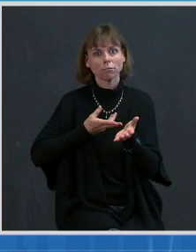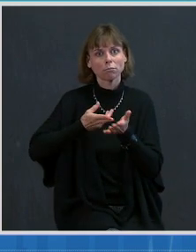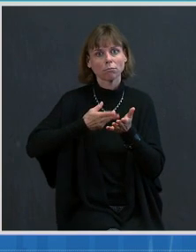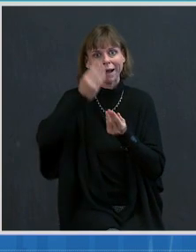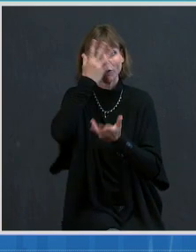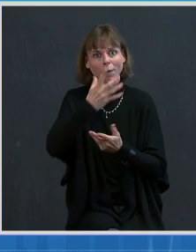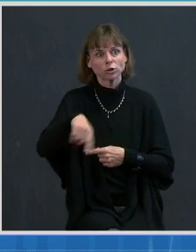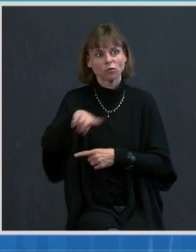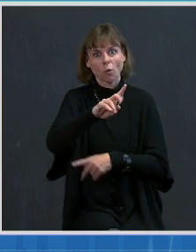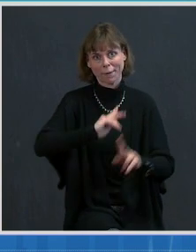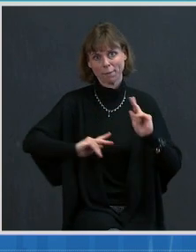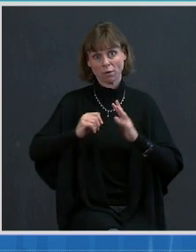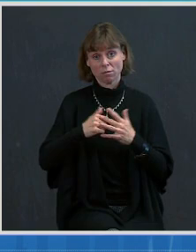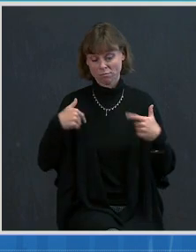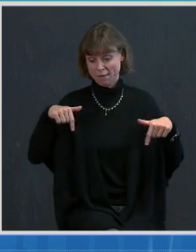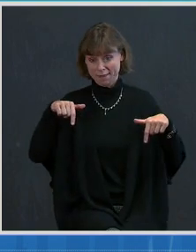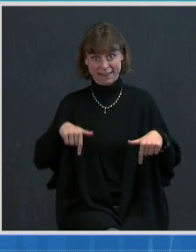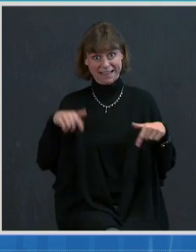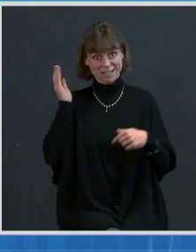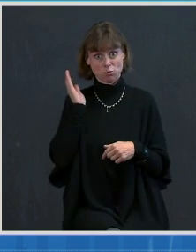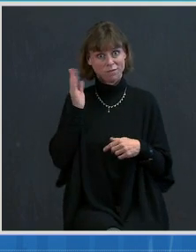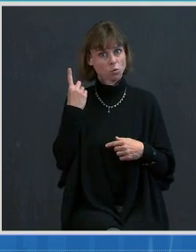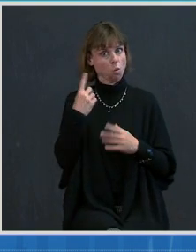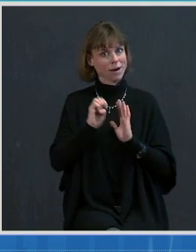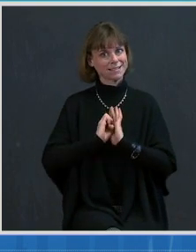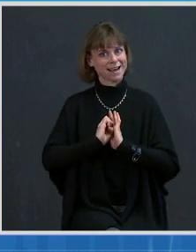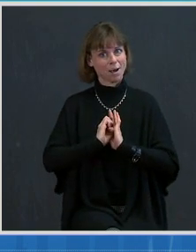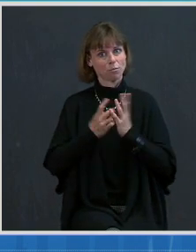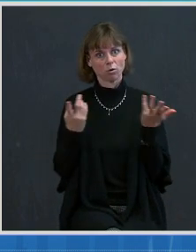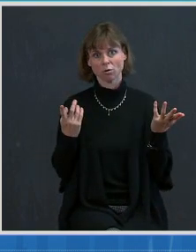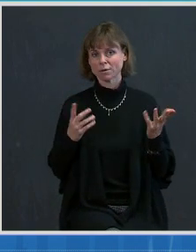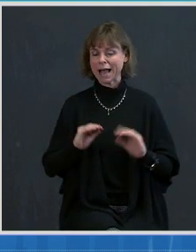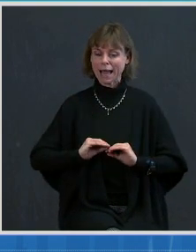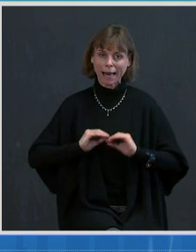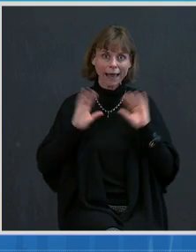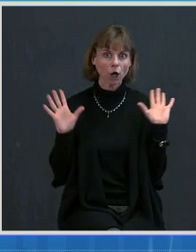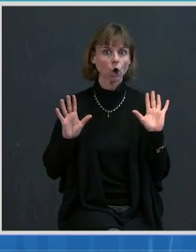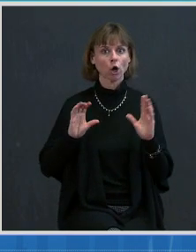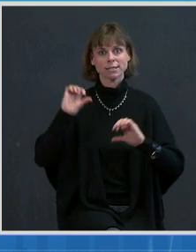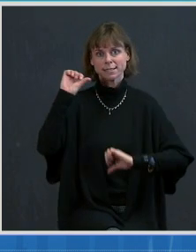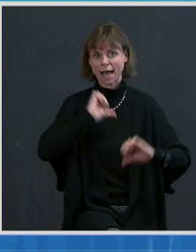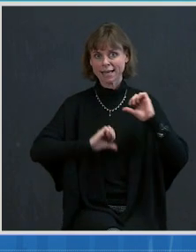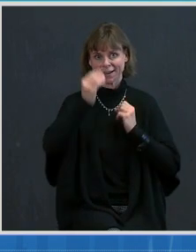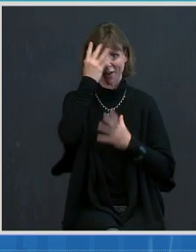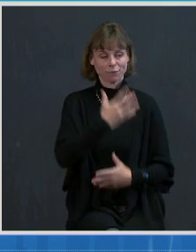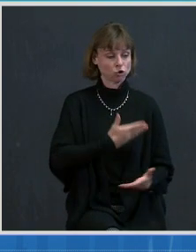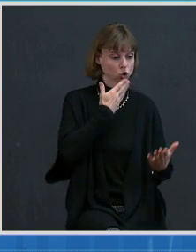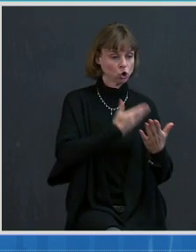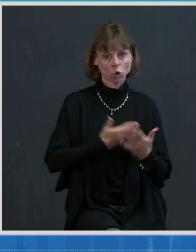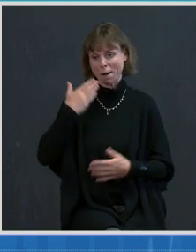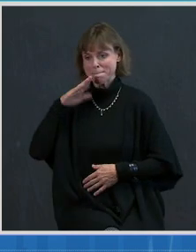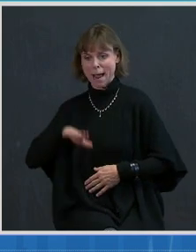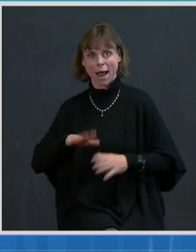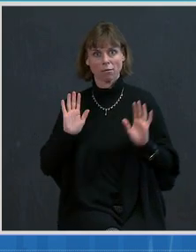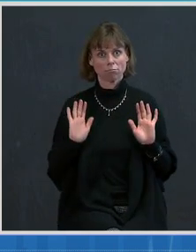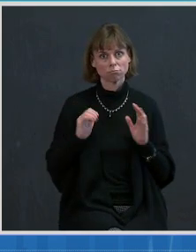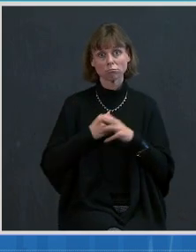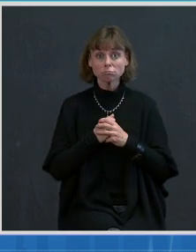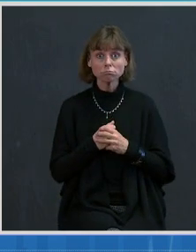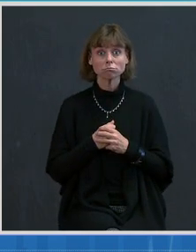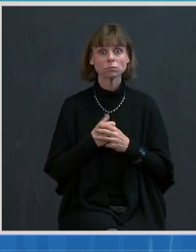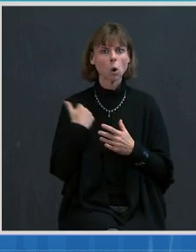These briefings are another example of this, very clear scientific information, the good and the bad. Now, we will be